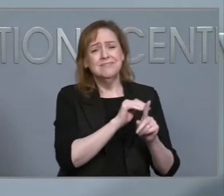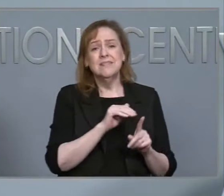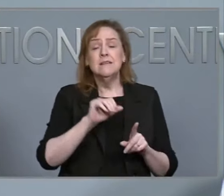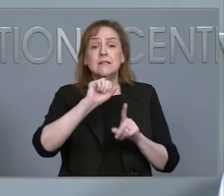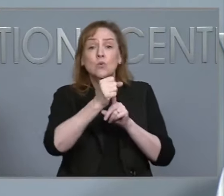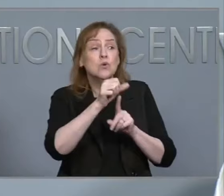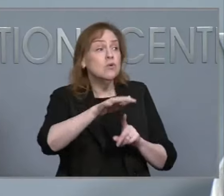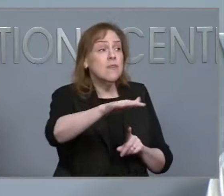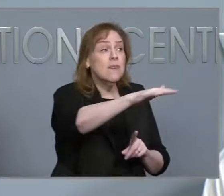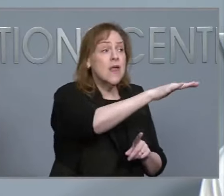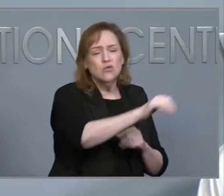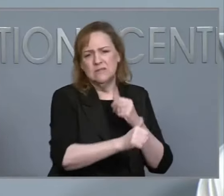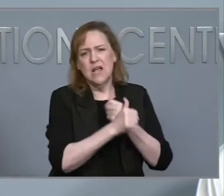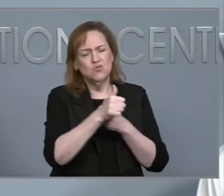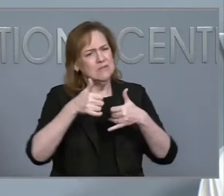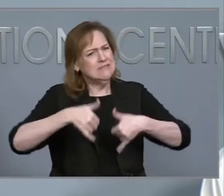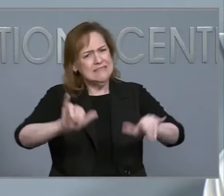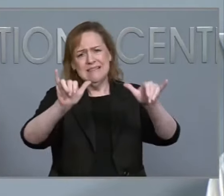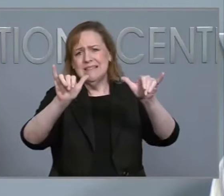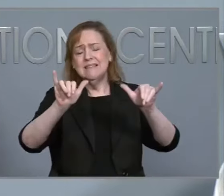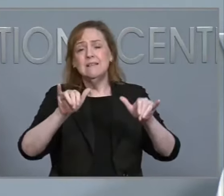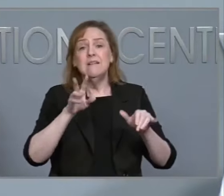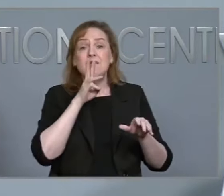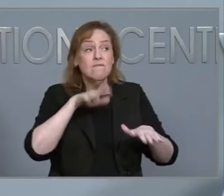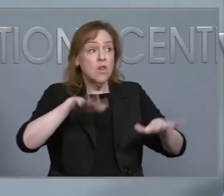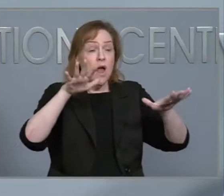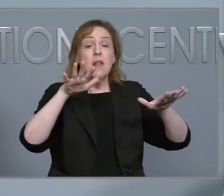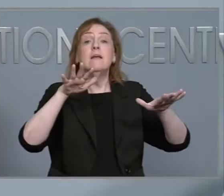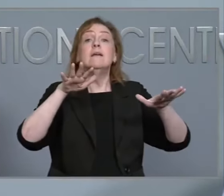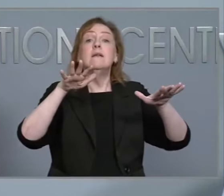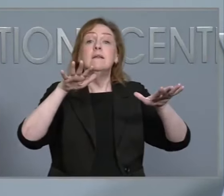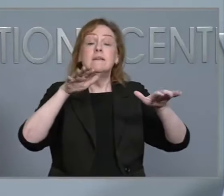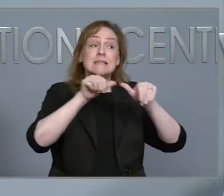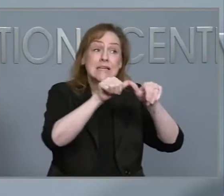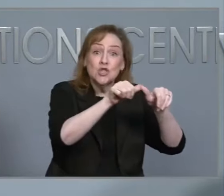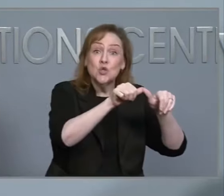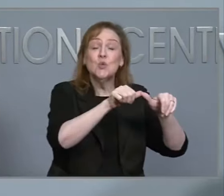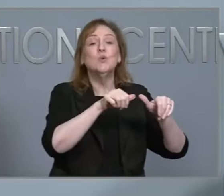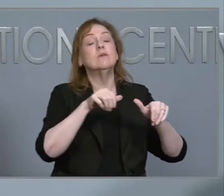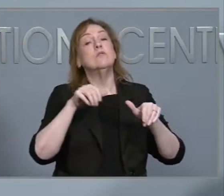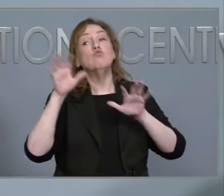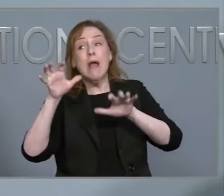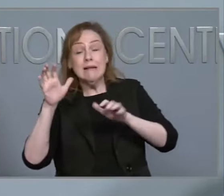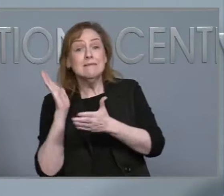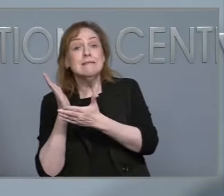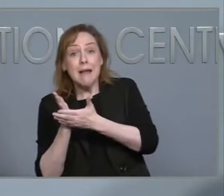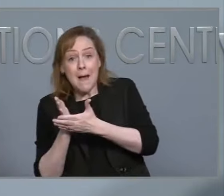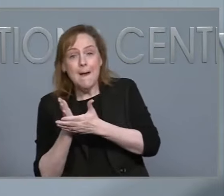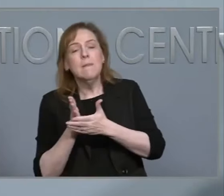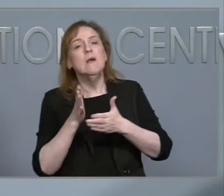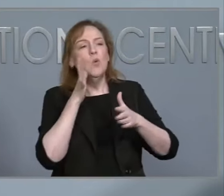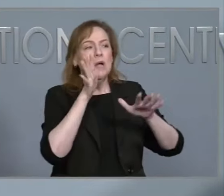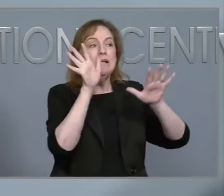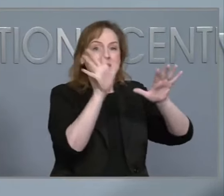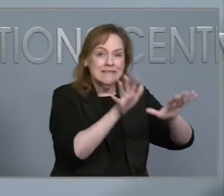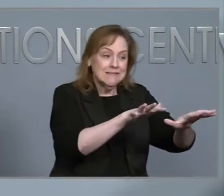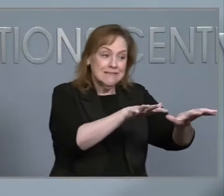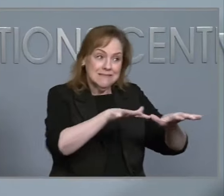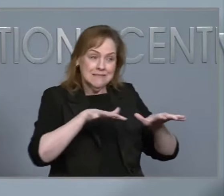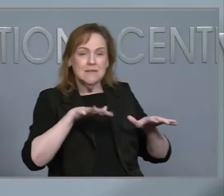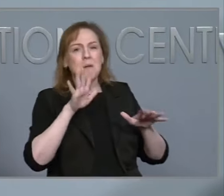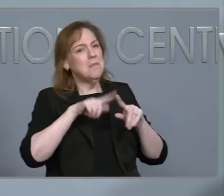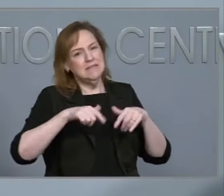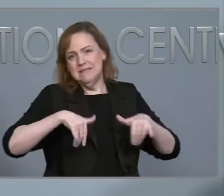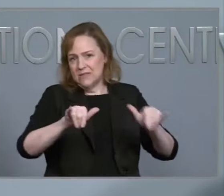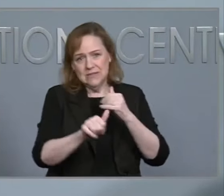remain extremely dangerous, even as flooding has continued, and it will continue to recede. Roadways are